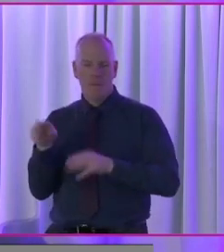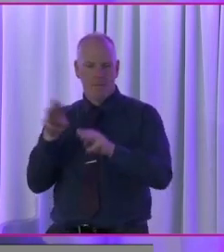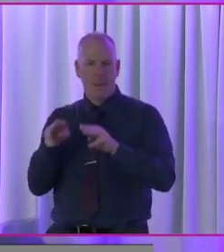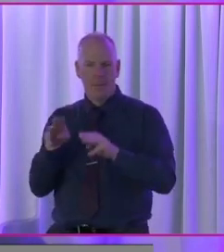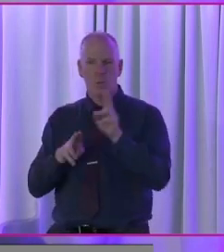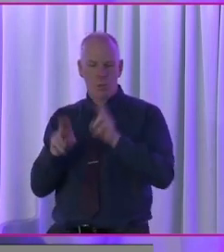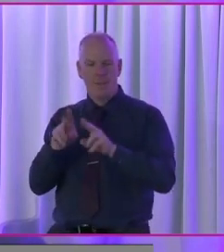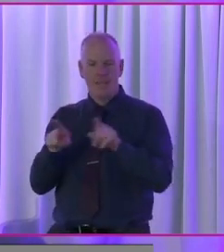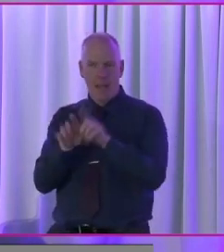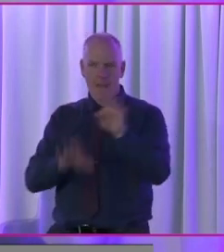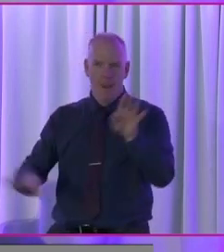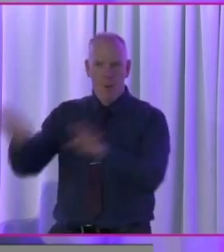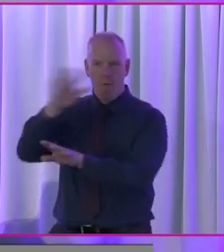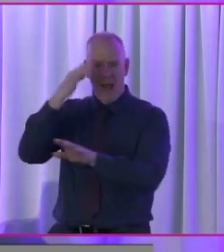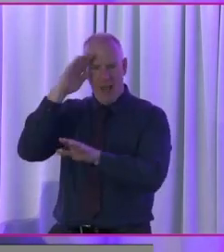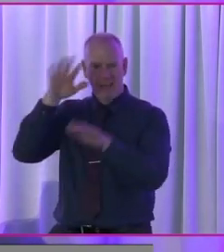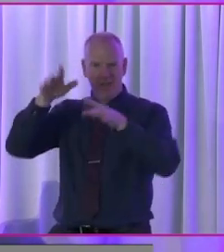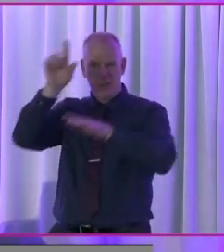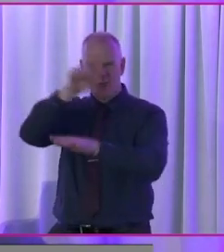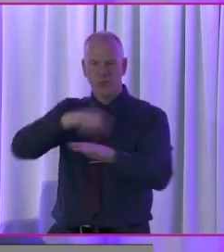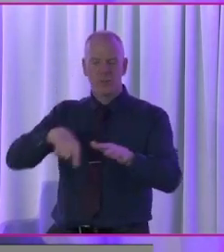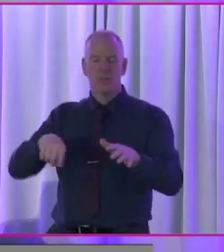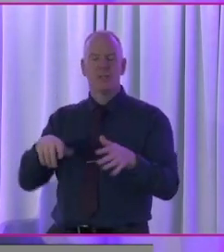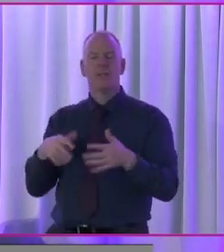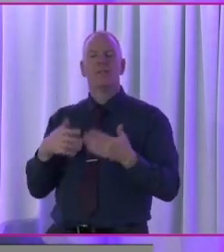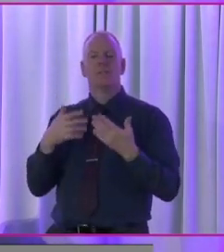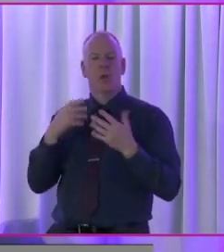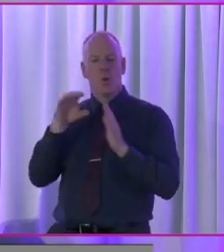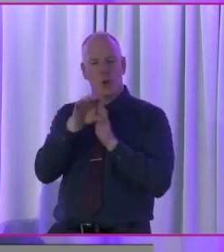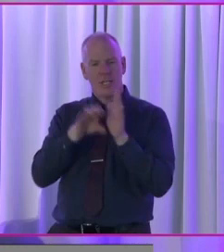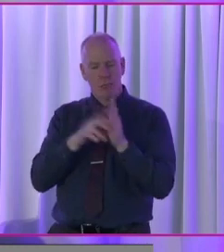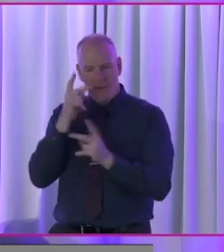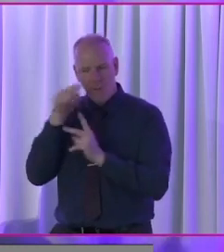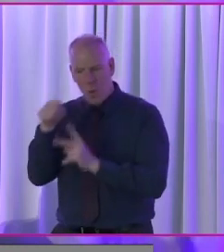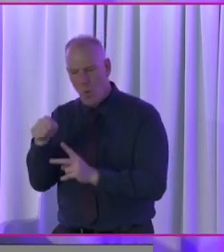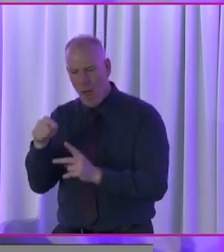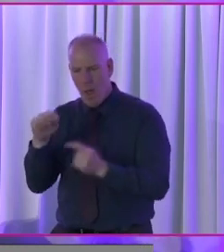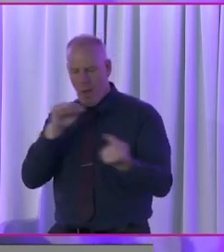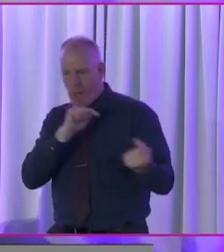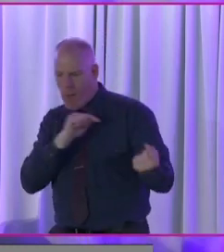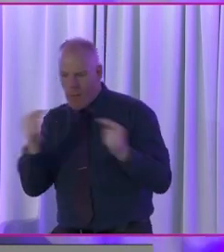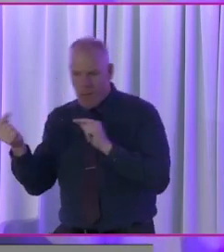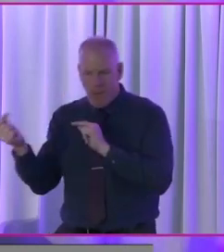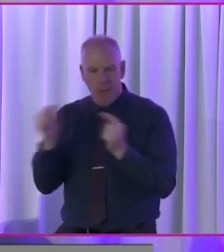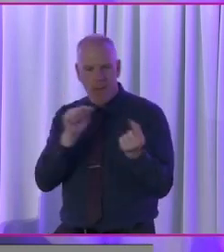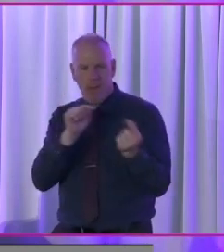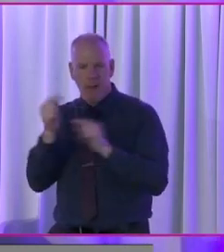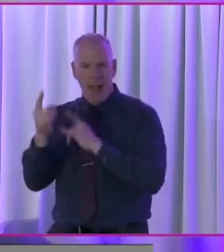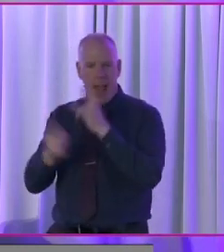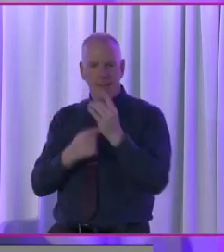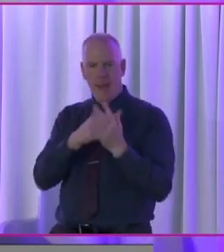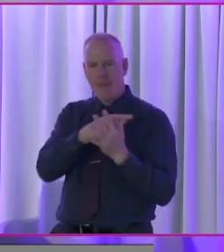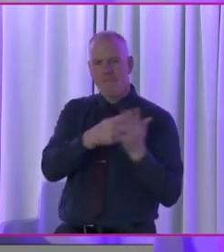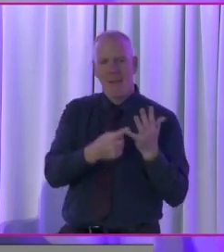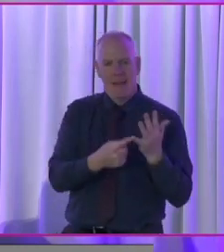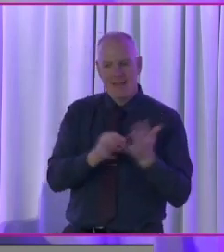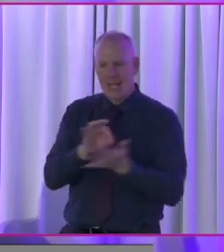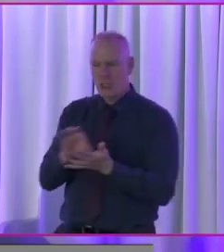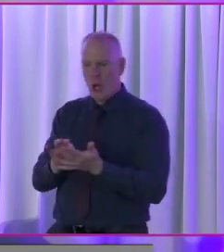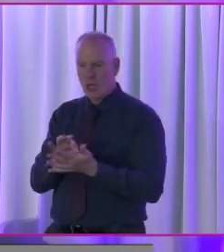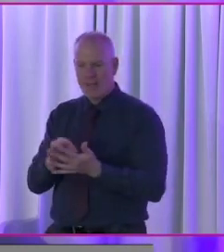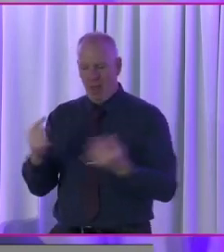population should be the same throughout the country. So the constituency review became a battle, uh, between maths and geography.